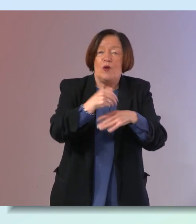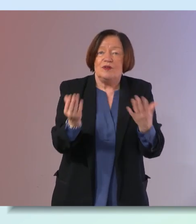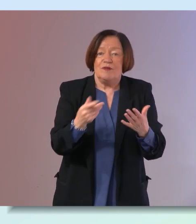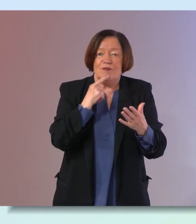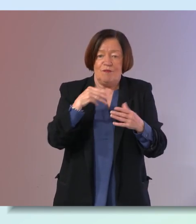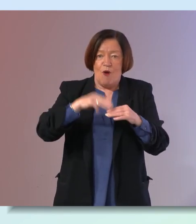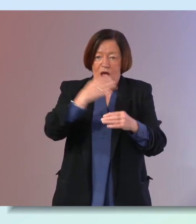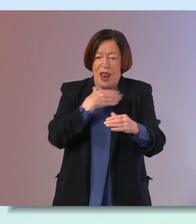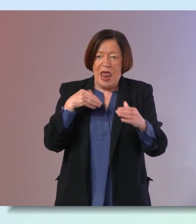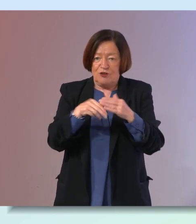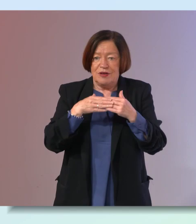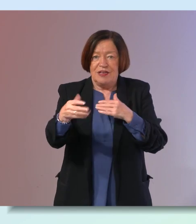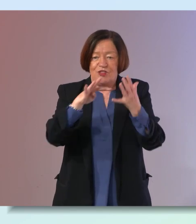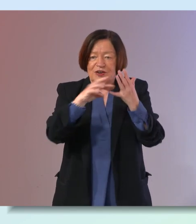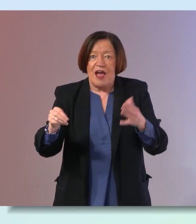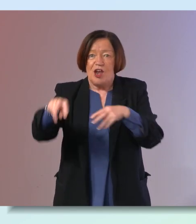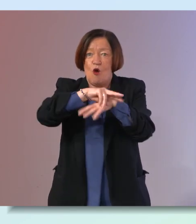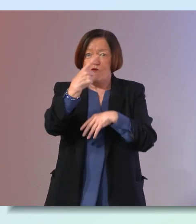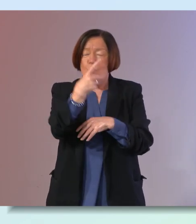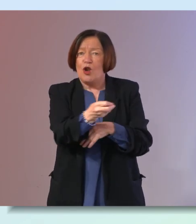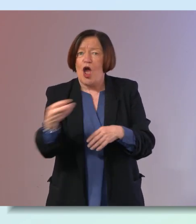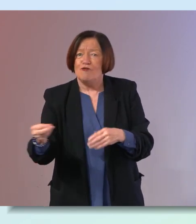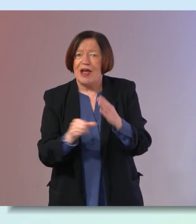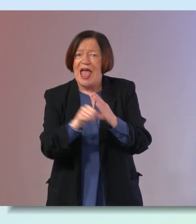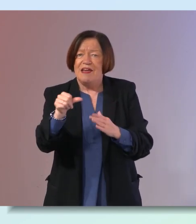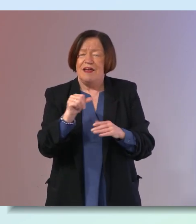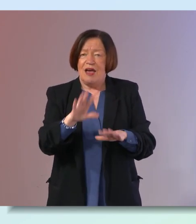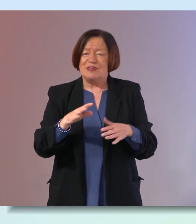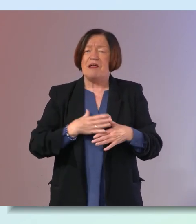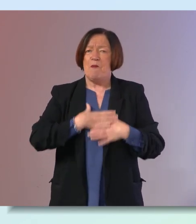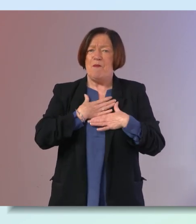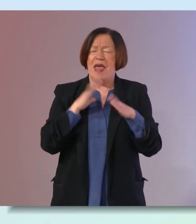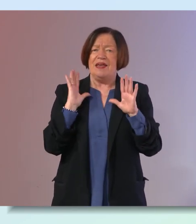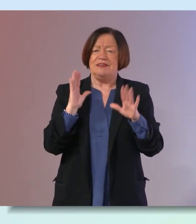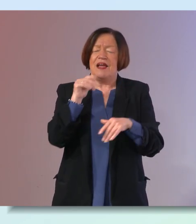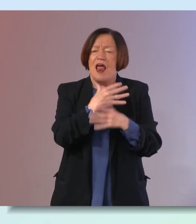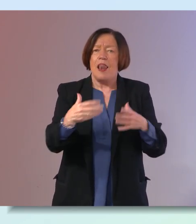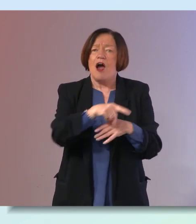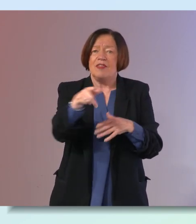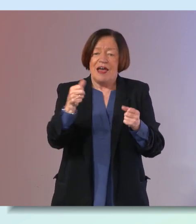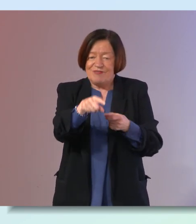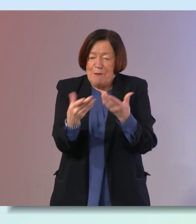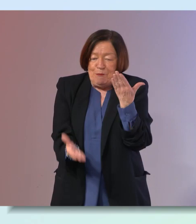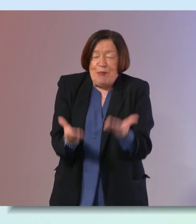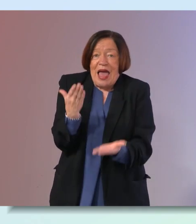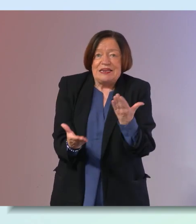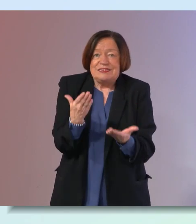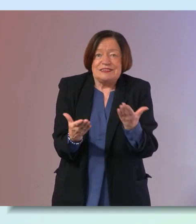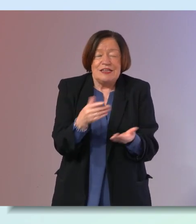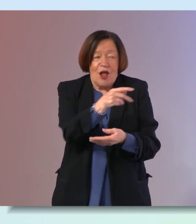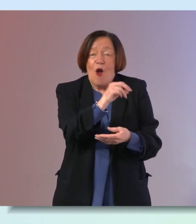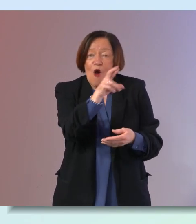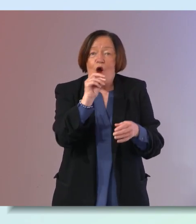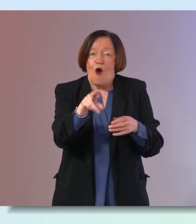further on as well into their 90s and even over 100 and what's amazing about that is that a lot of them have that balanced orna or